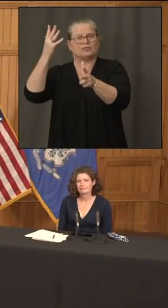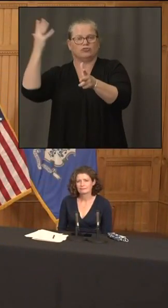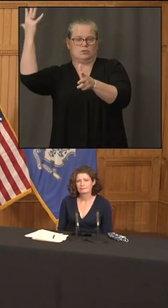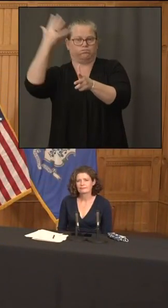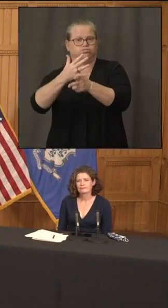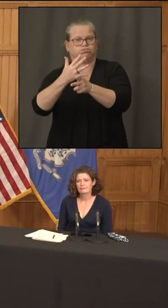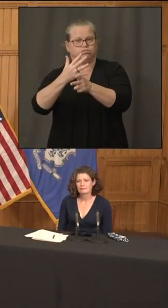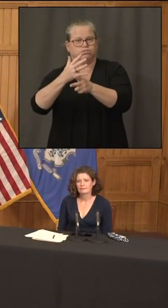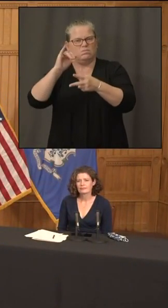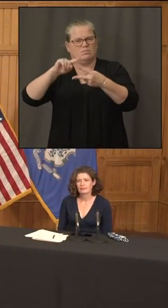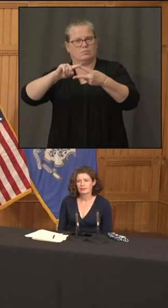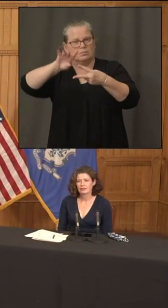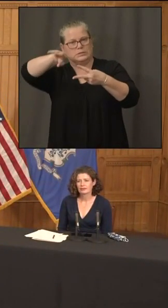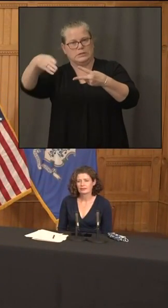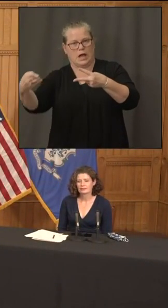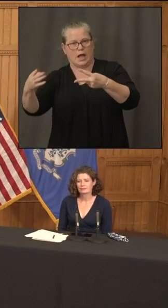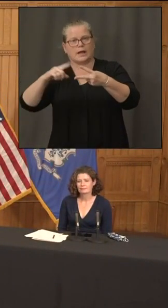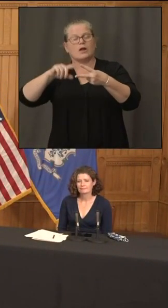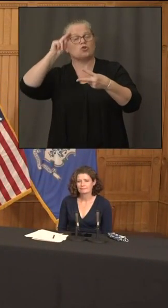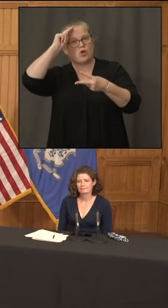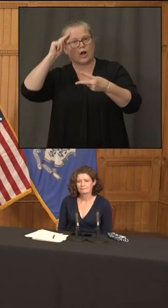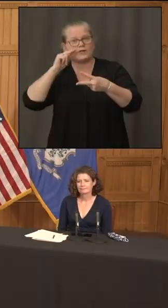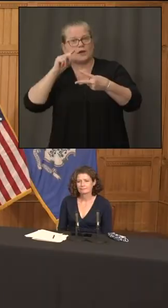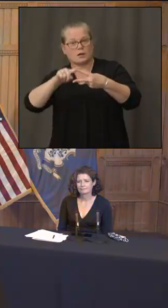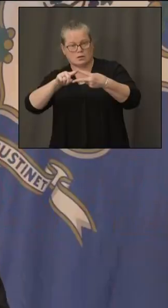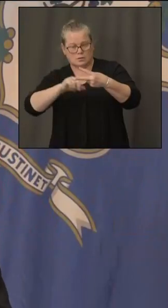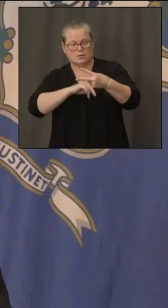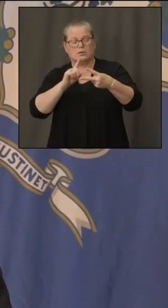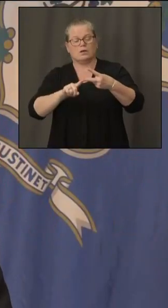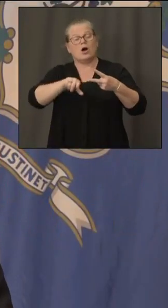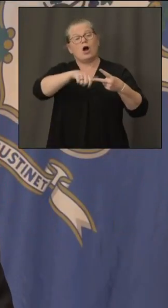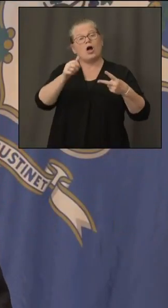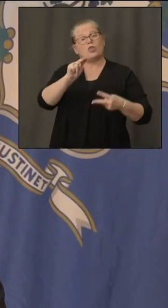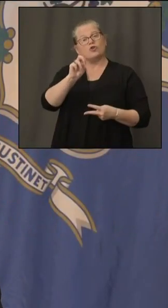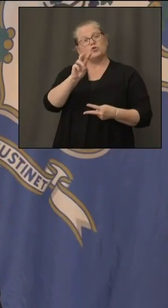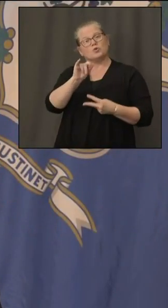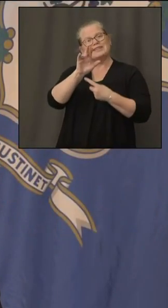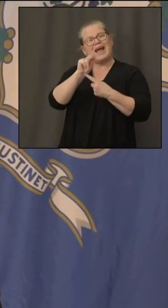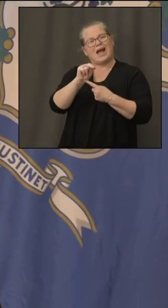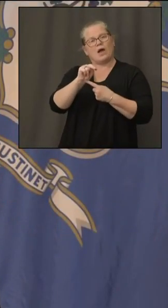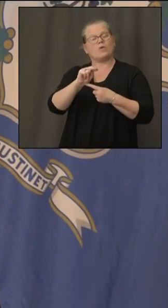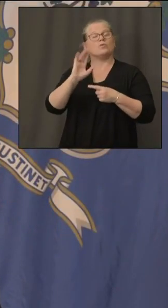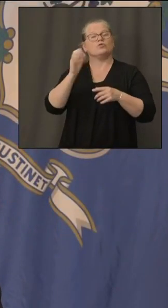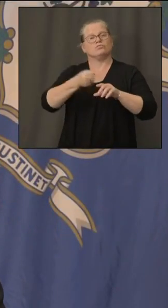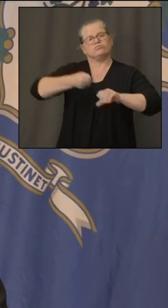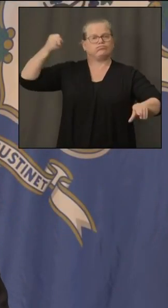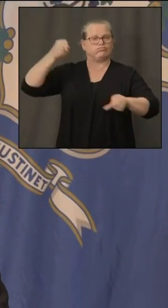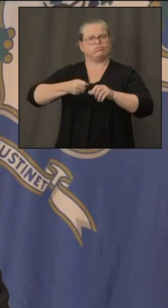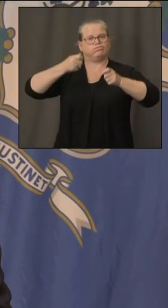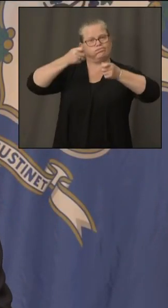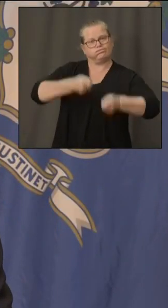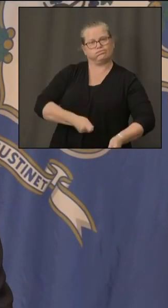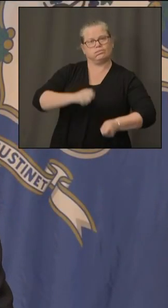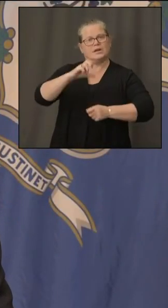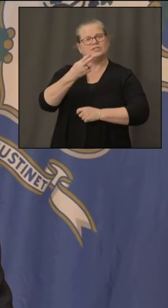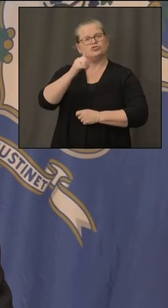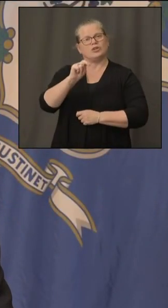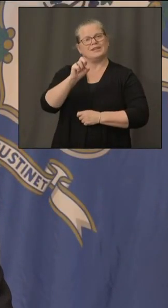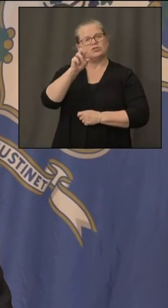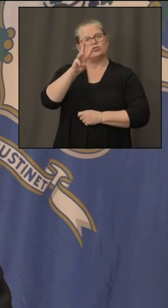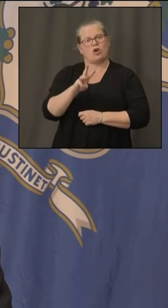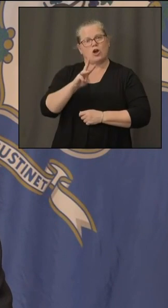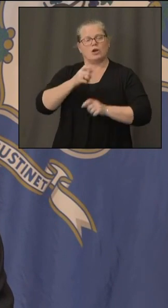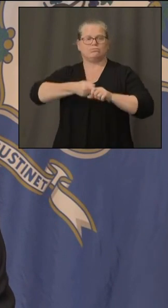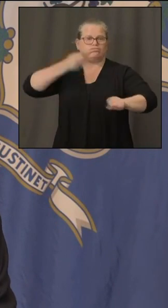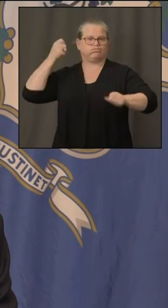you paul um look we didn't really need um this tropical storm and almost half the